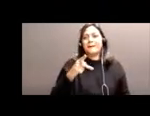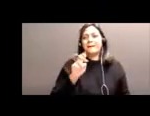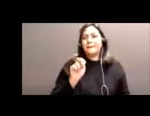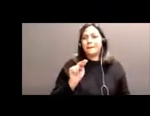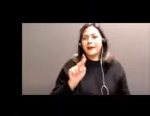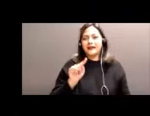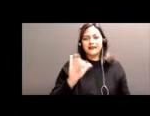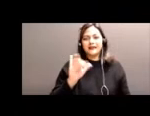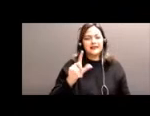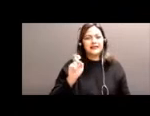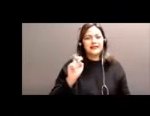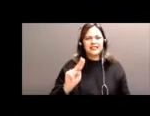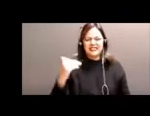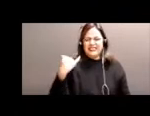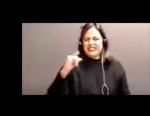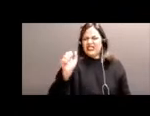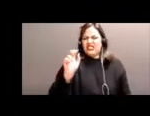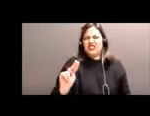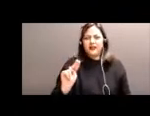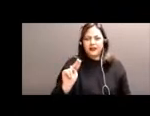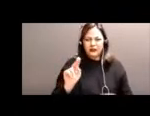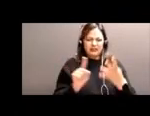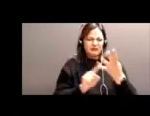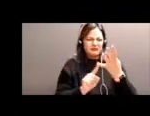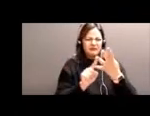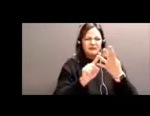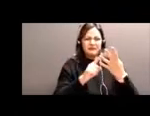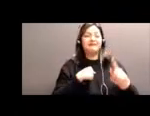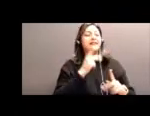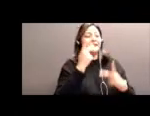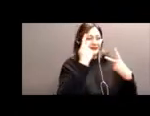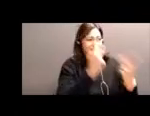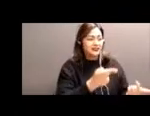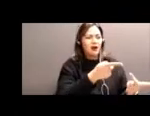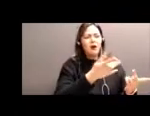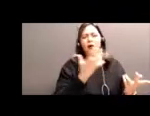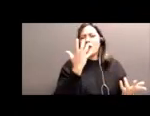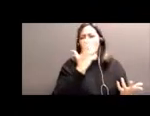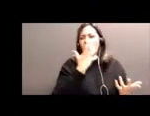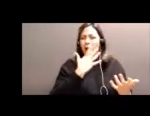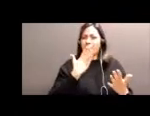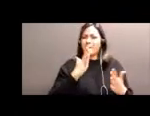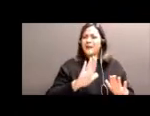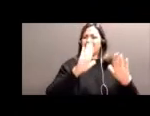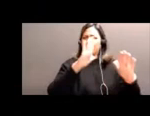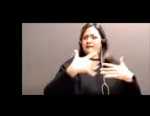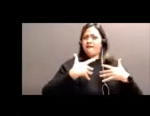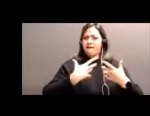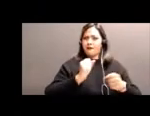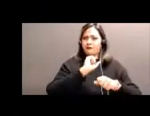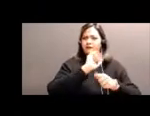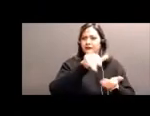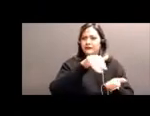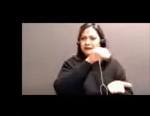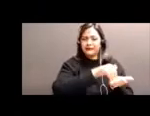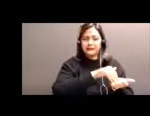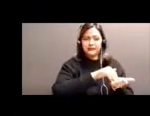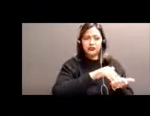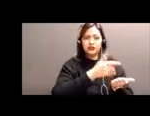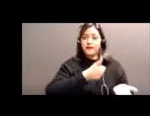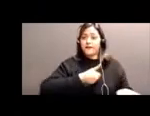January this year and they had this amazing health center and they wanted to share it with me. And they had